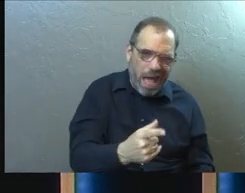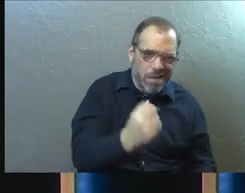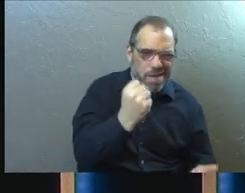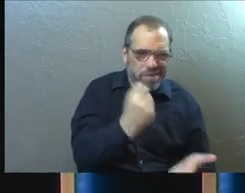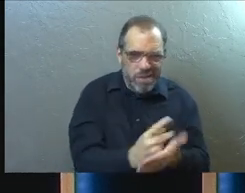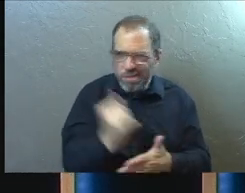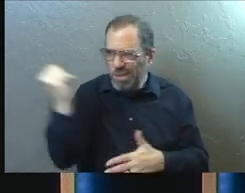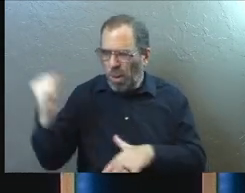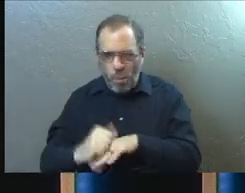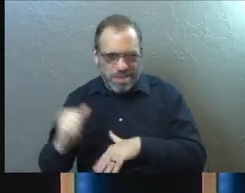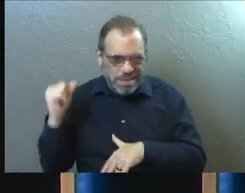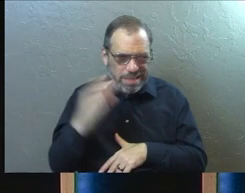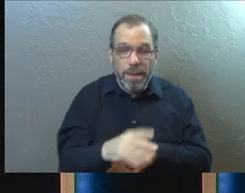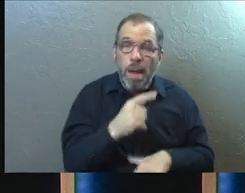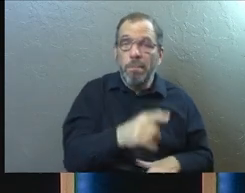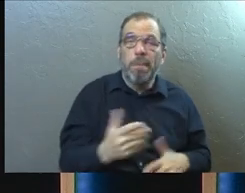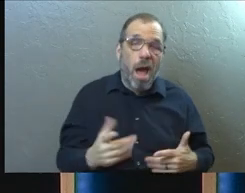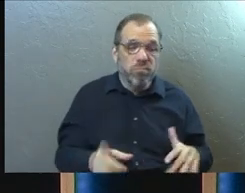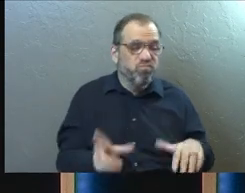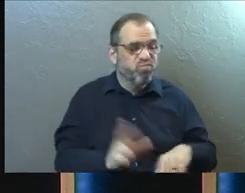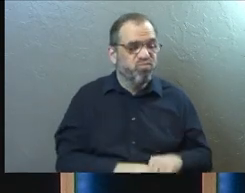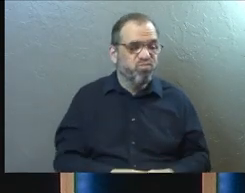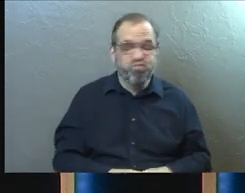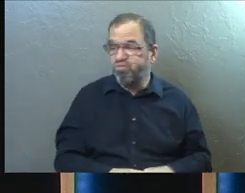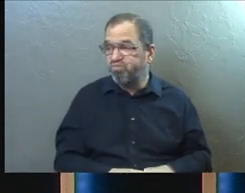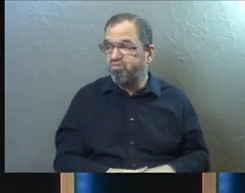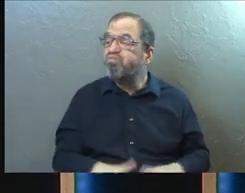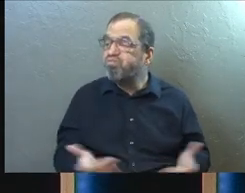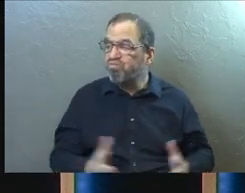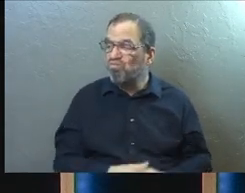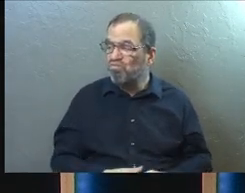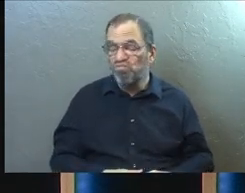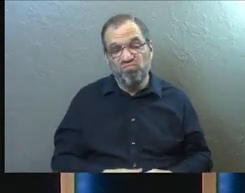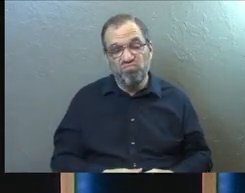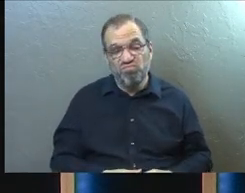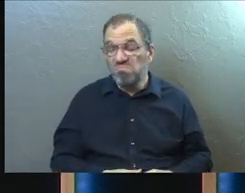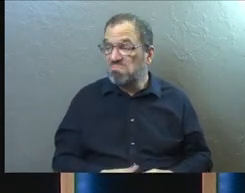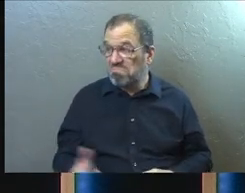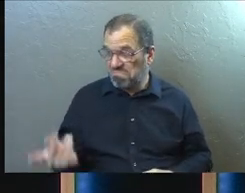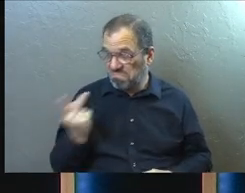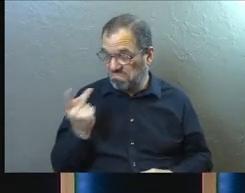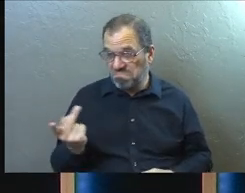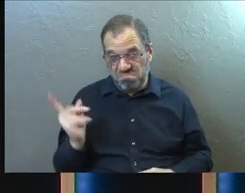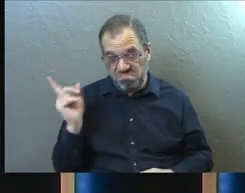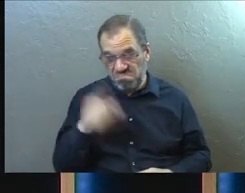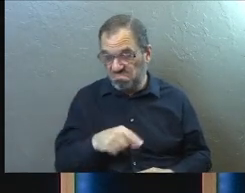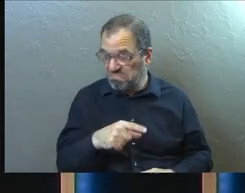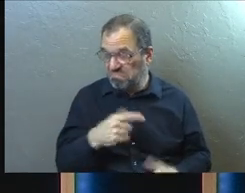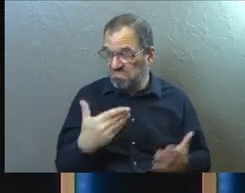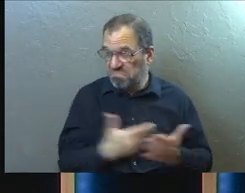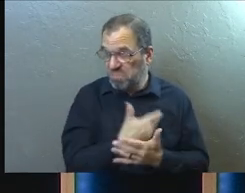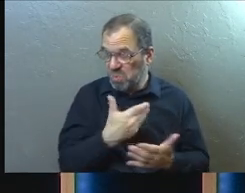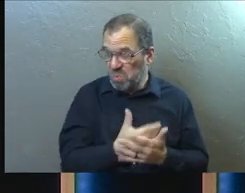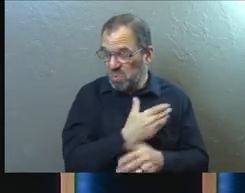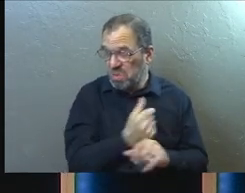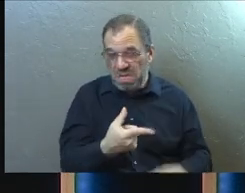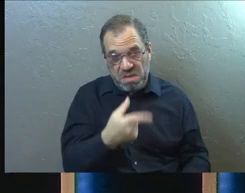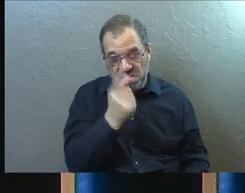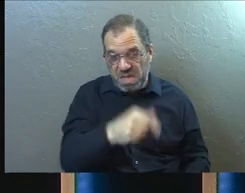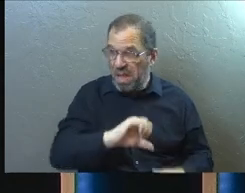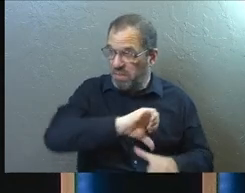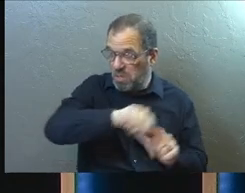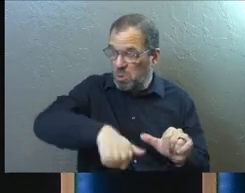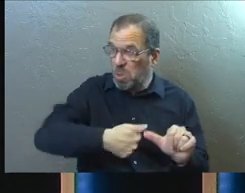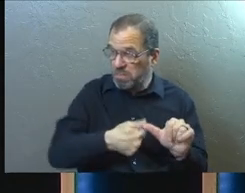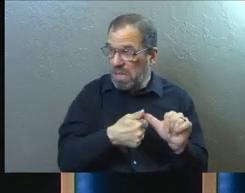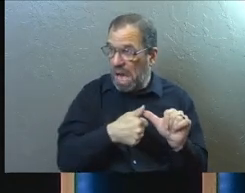They're not sent by anyone. But they were just sitting around one day and decided, I think it would be good if we go to all these brand new believers and tell them they have to